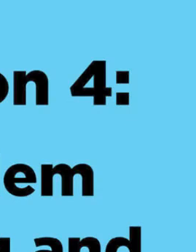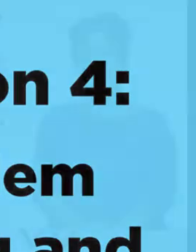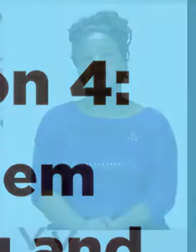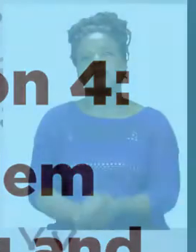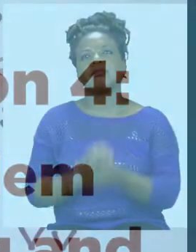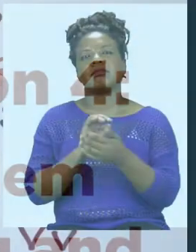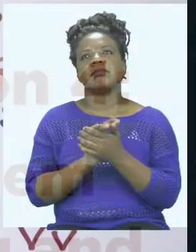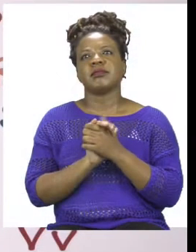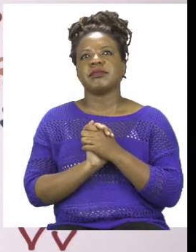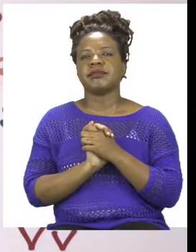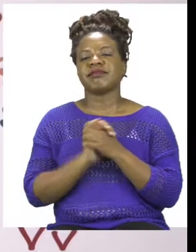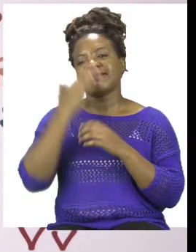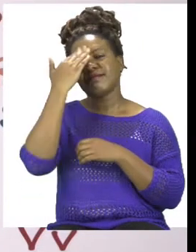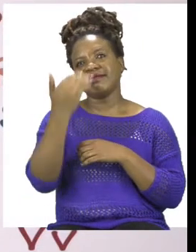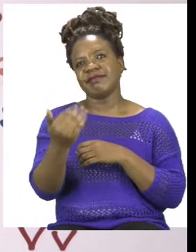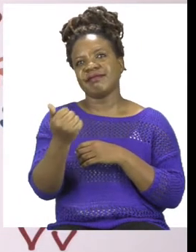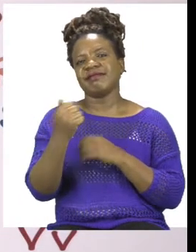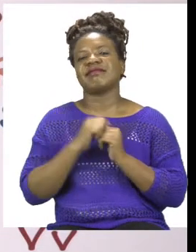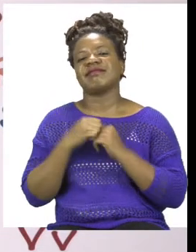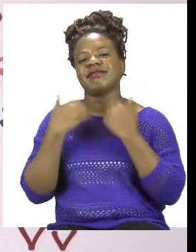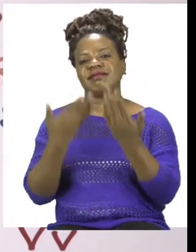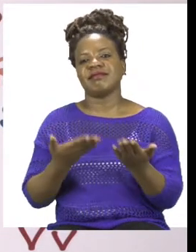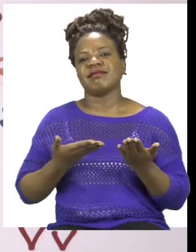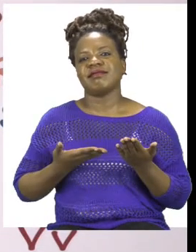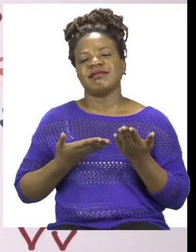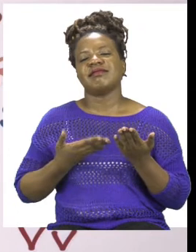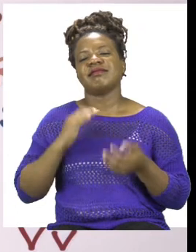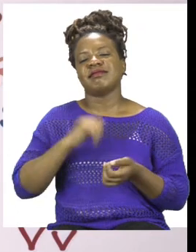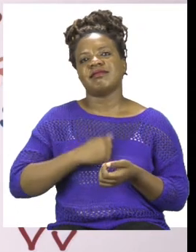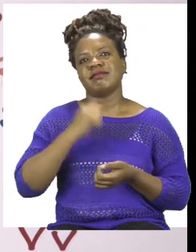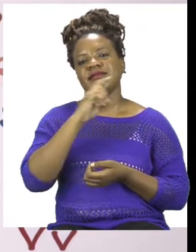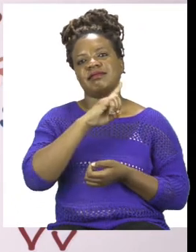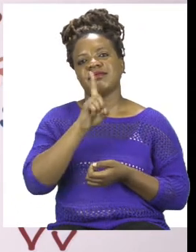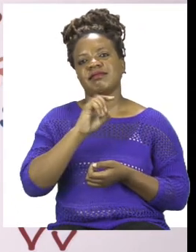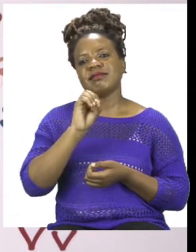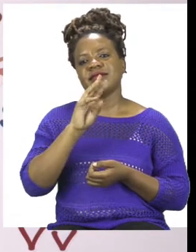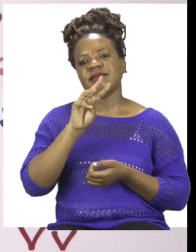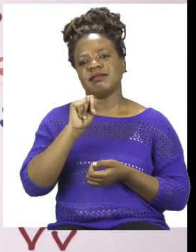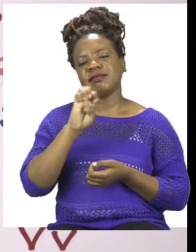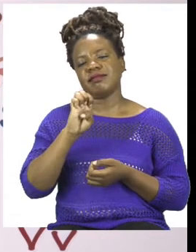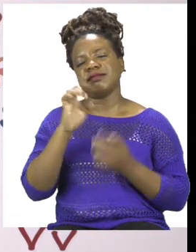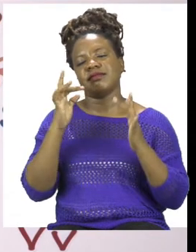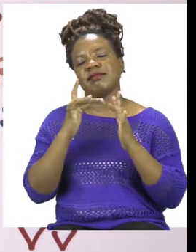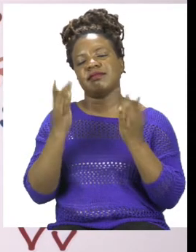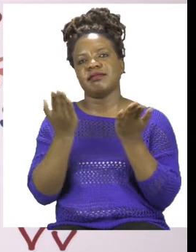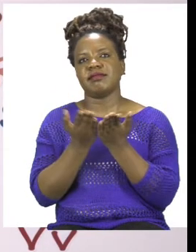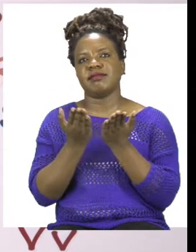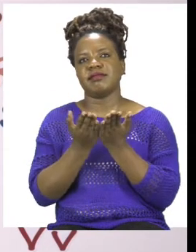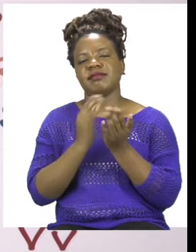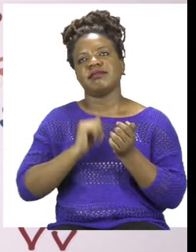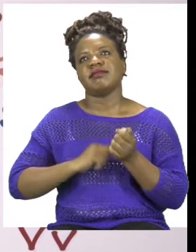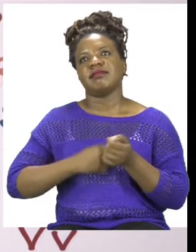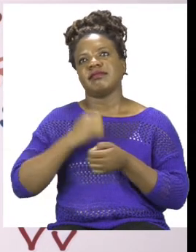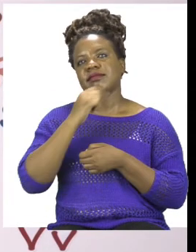Hello everyone and welcome to MyZone Online School. My name is Teacher Mutsa